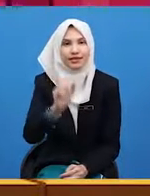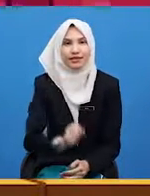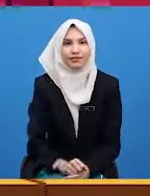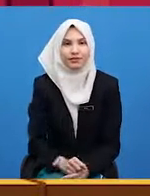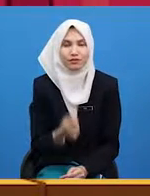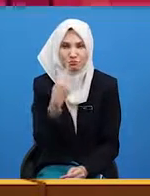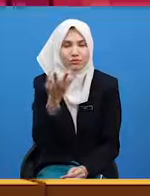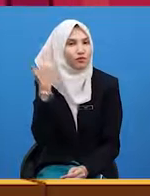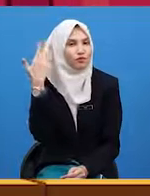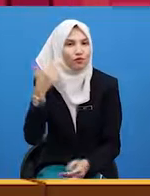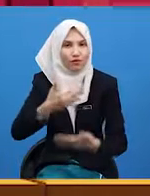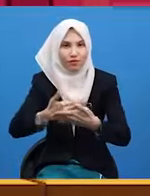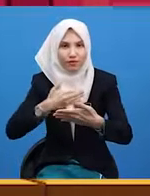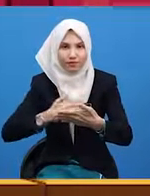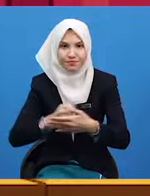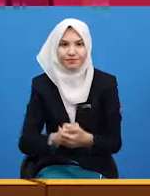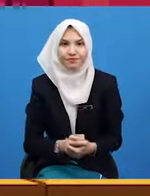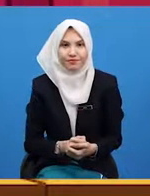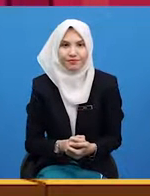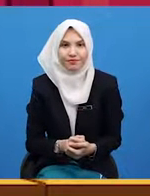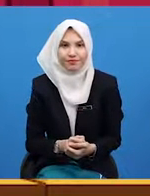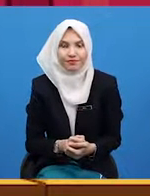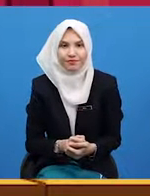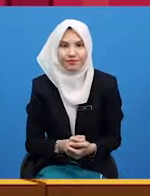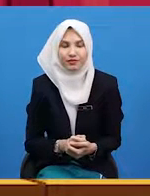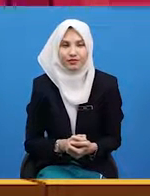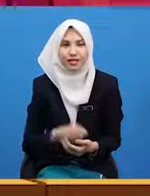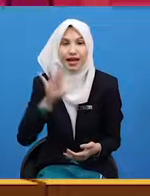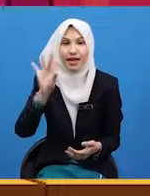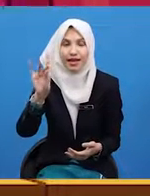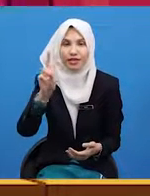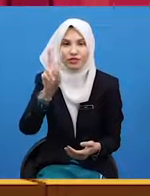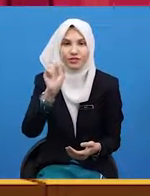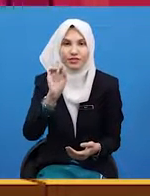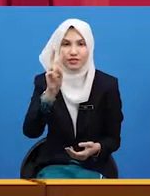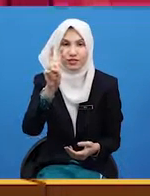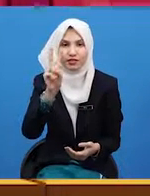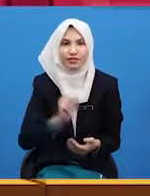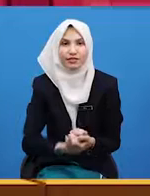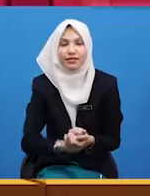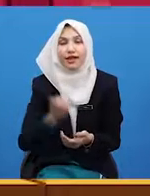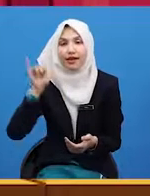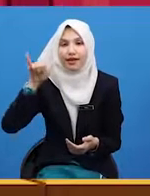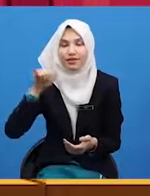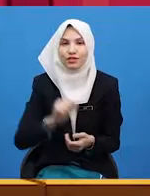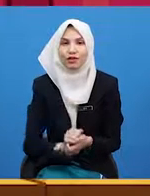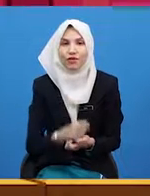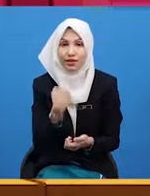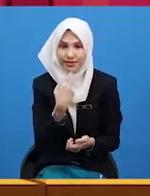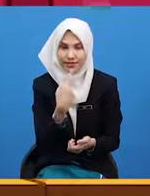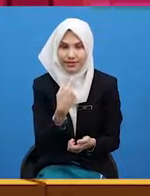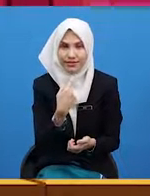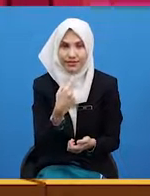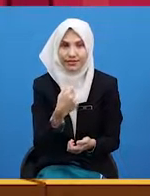saw before. If it is one eight twenty, then yes we can say it is